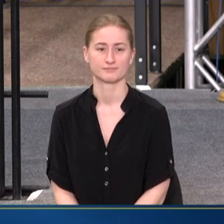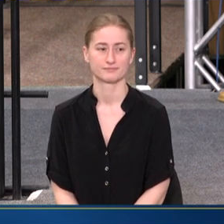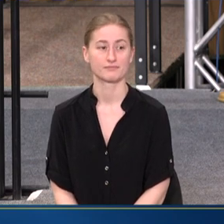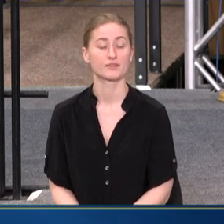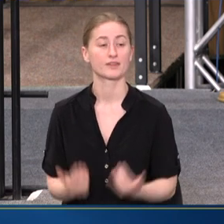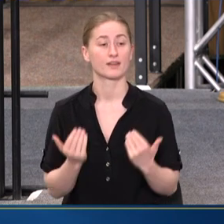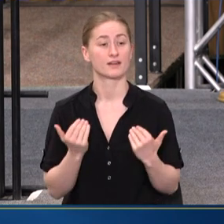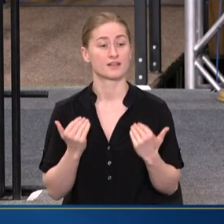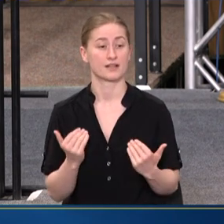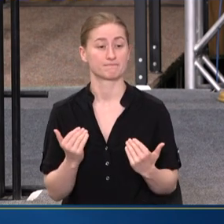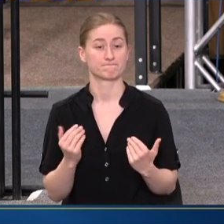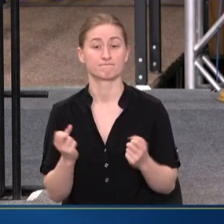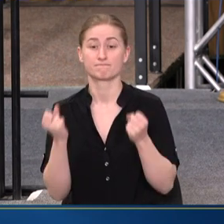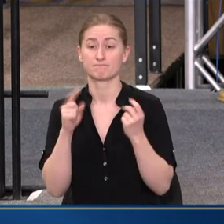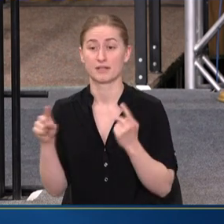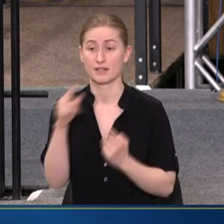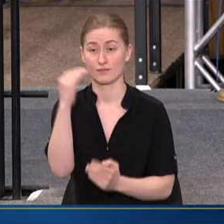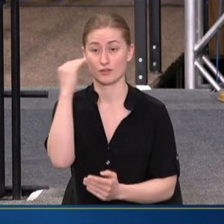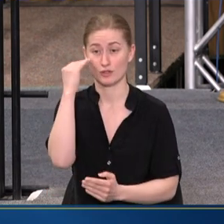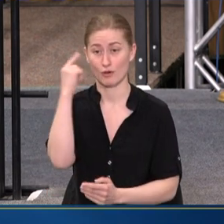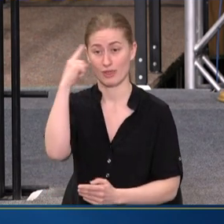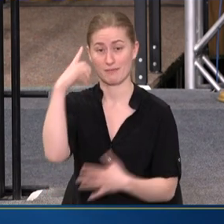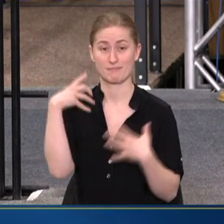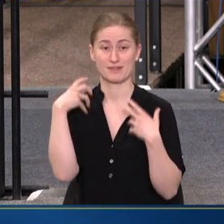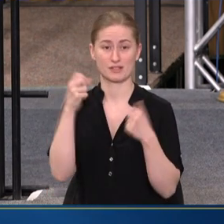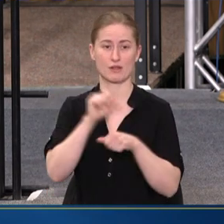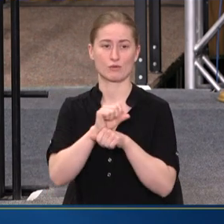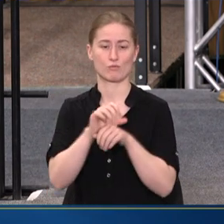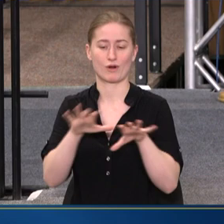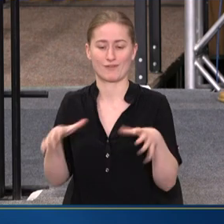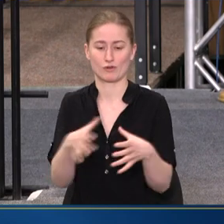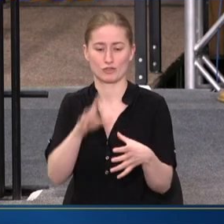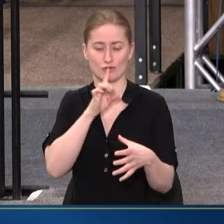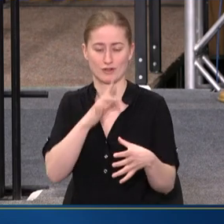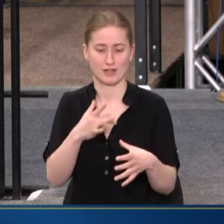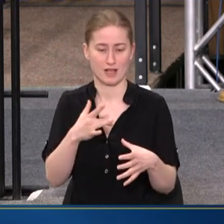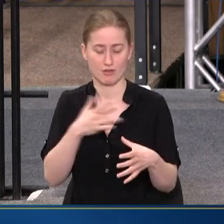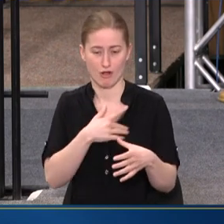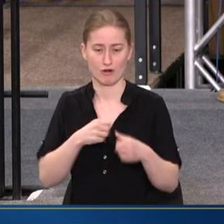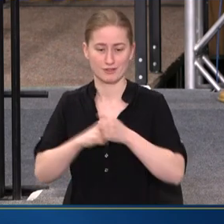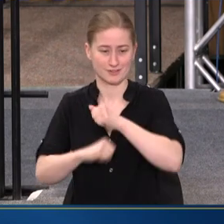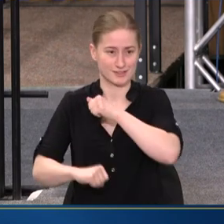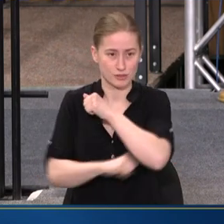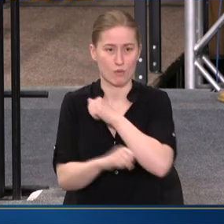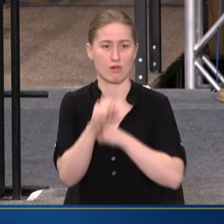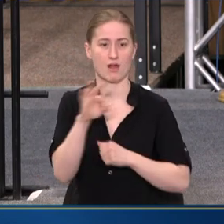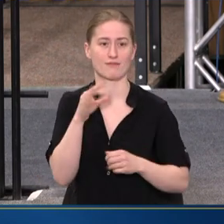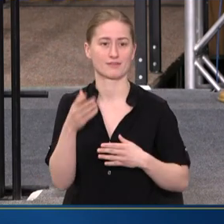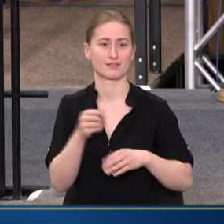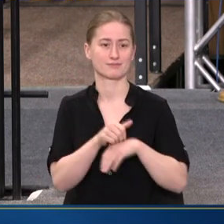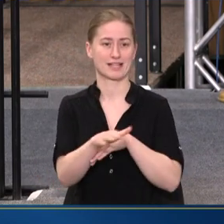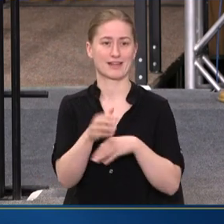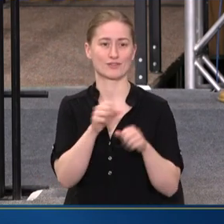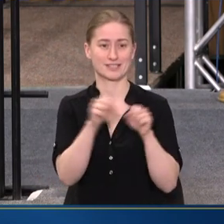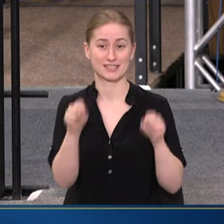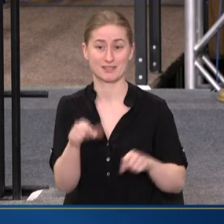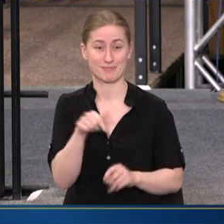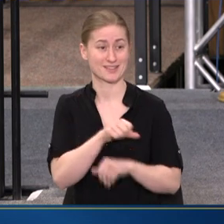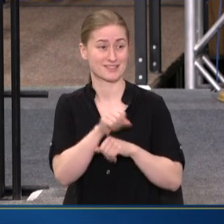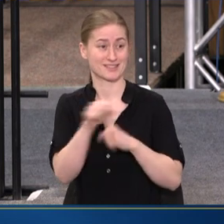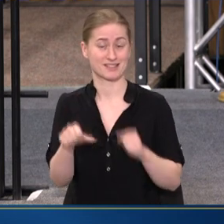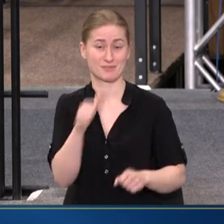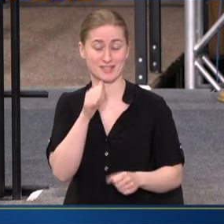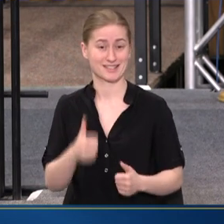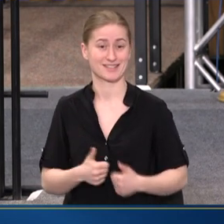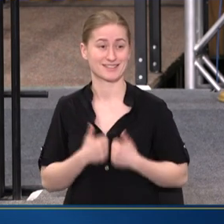NOW, AS MANY OF YOU KNOW, THE MENTAL HEALTH WORKFORCE IS REALLY THE HEART AND SOUL OF OUR DELIVERY SYSTEM. THE DELIVERY SYSTEM WOULDN'T EXIST